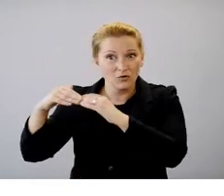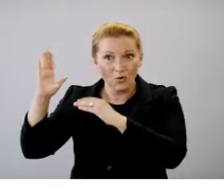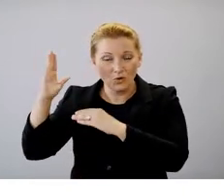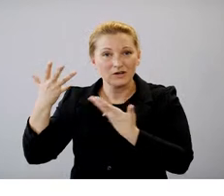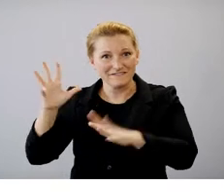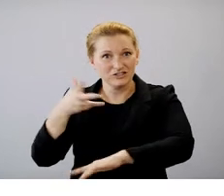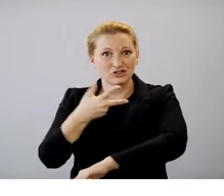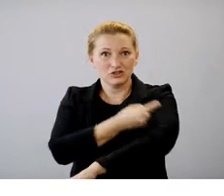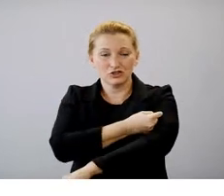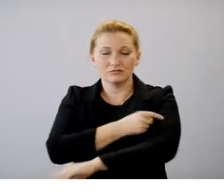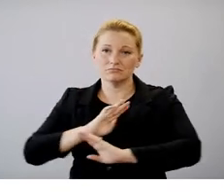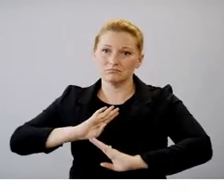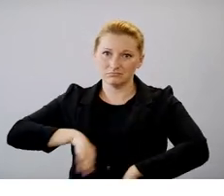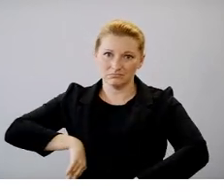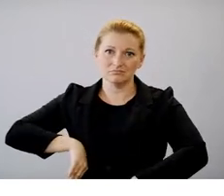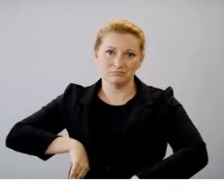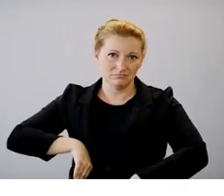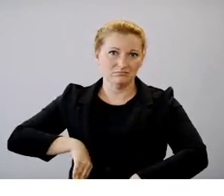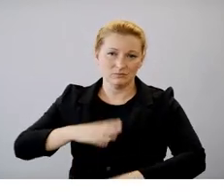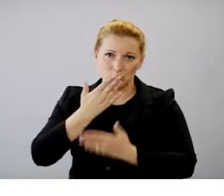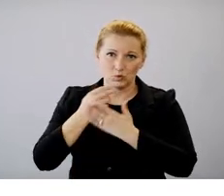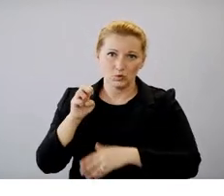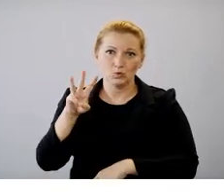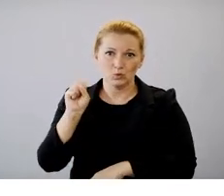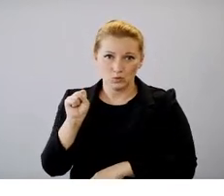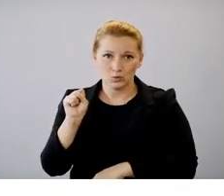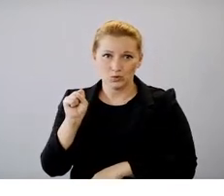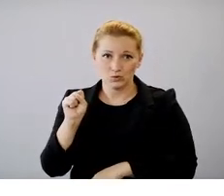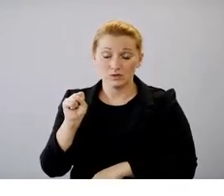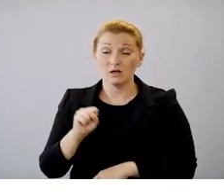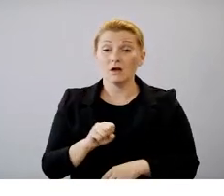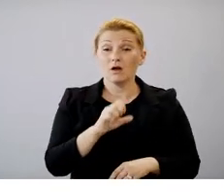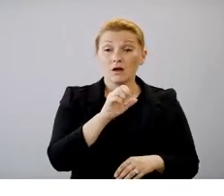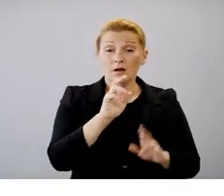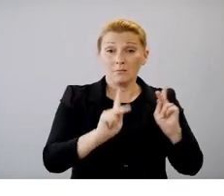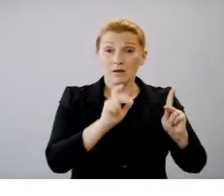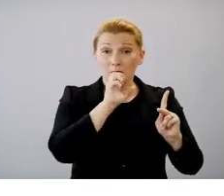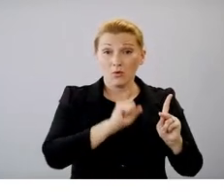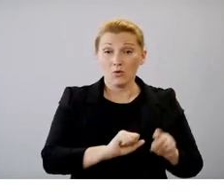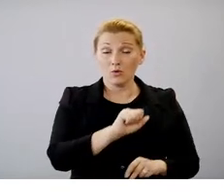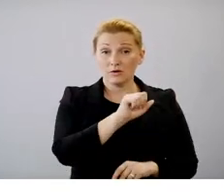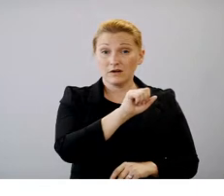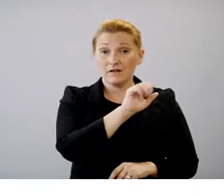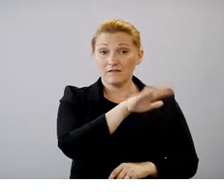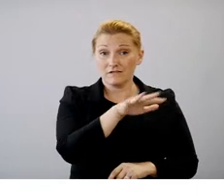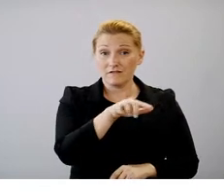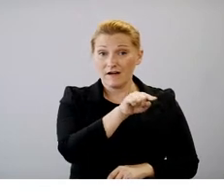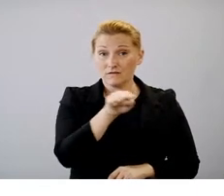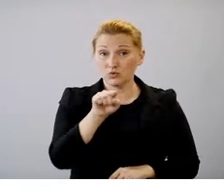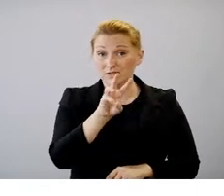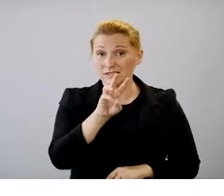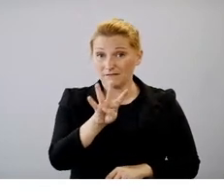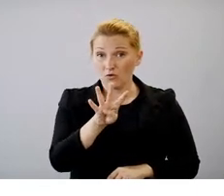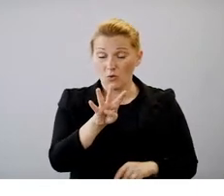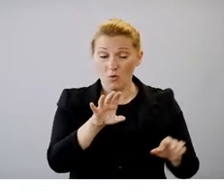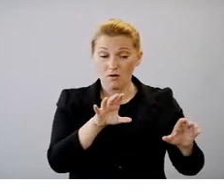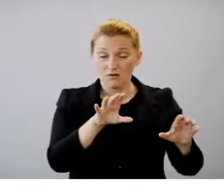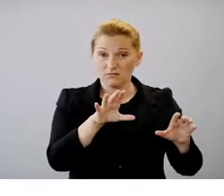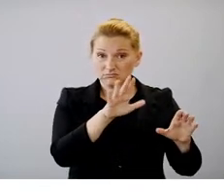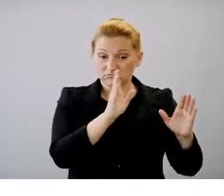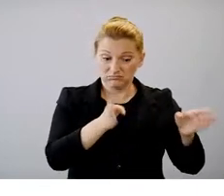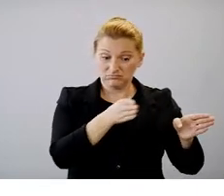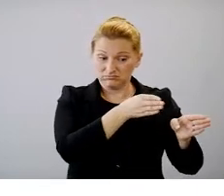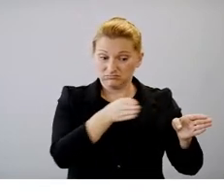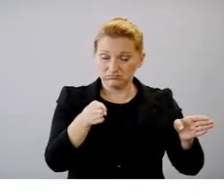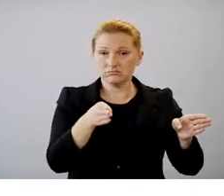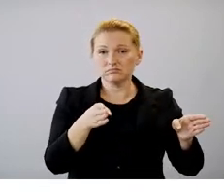vaccinated with at least one dose. And about 70 percent of our 55 to 64 year olds are have at